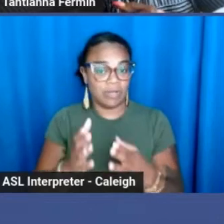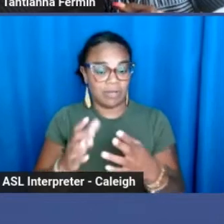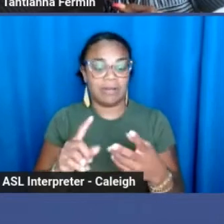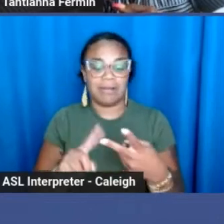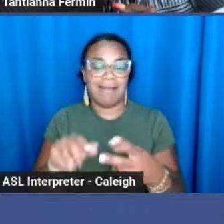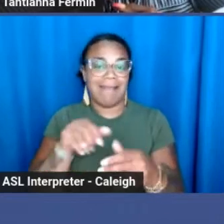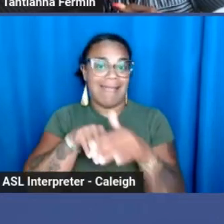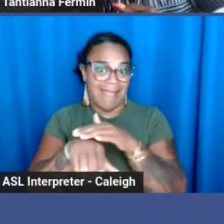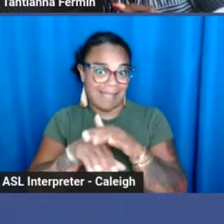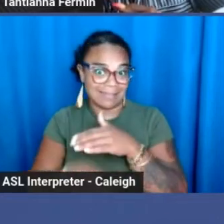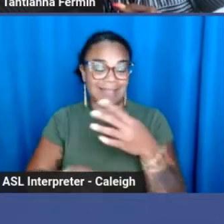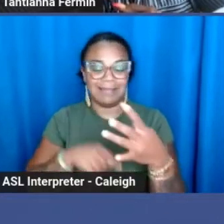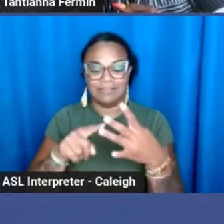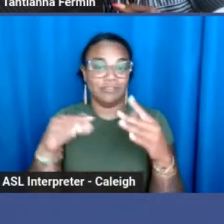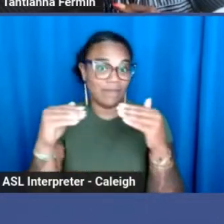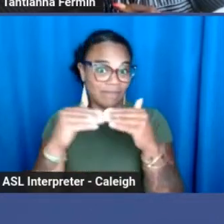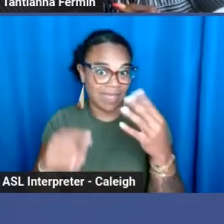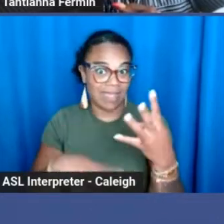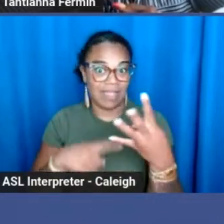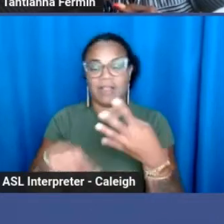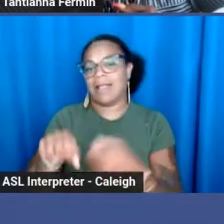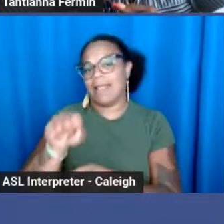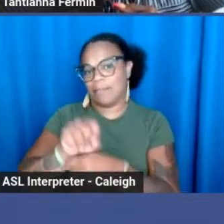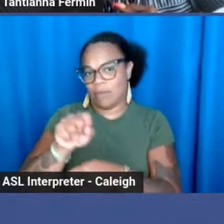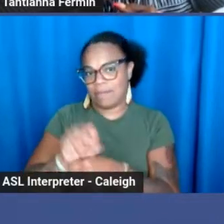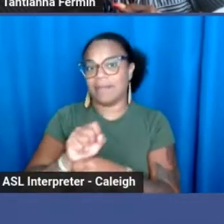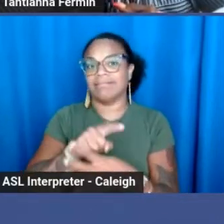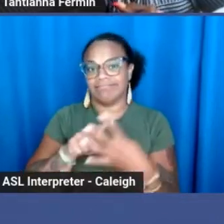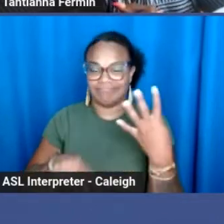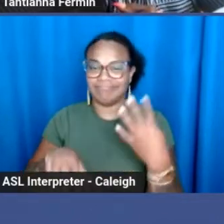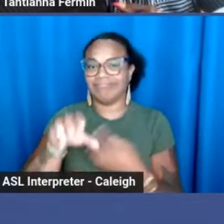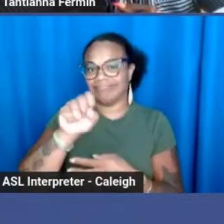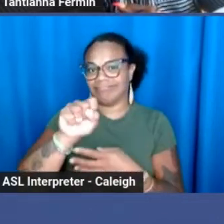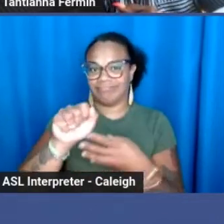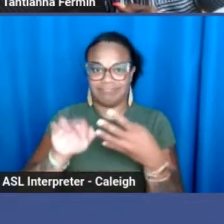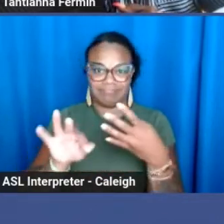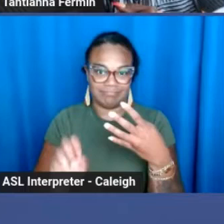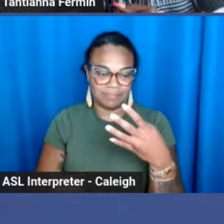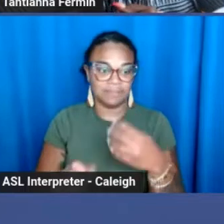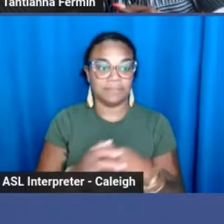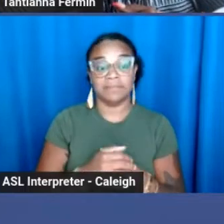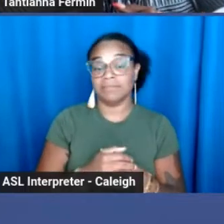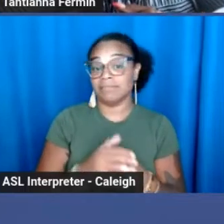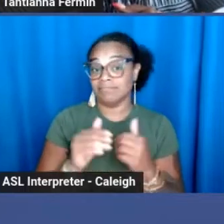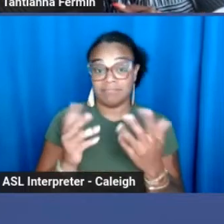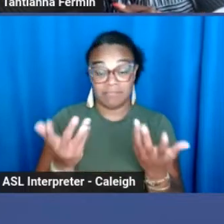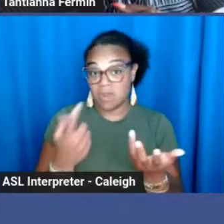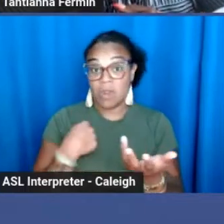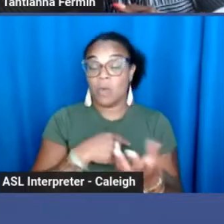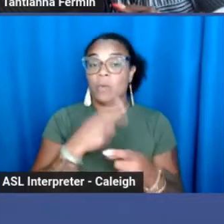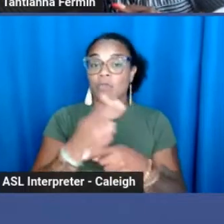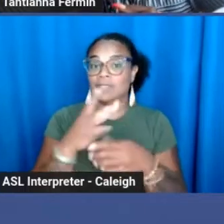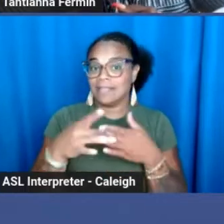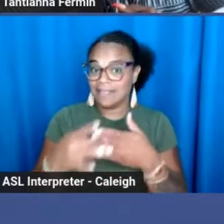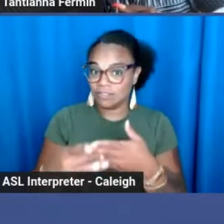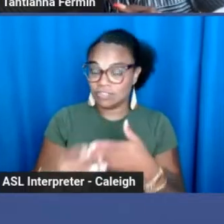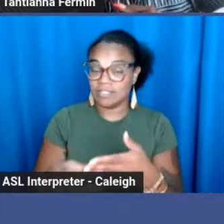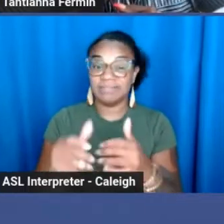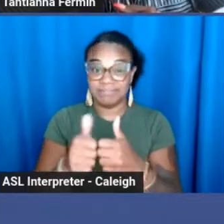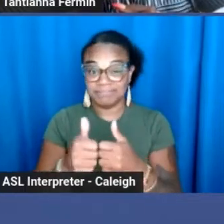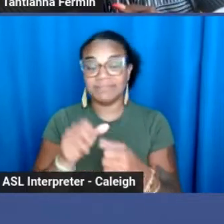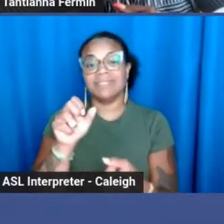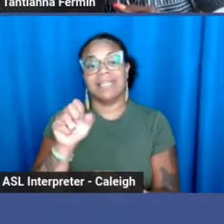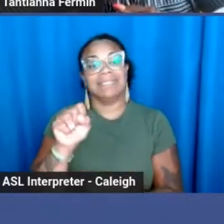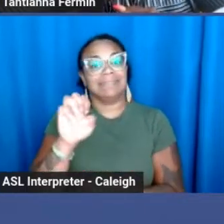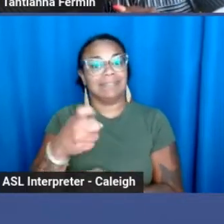This is a campaign where its leadership is through sex workers advocate and sex workers